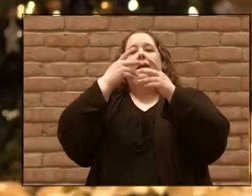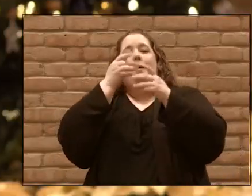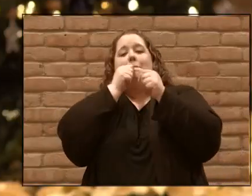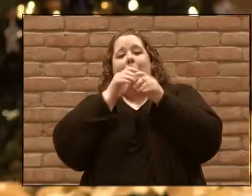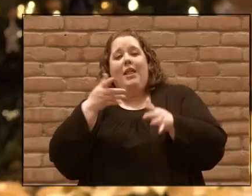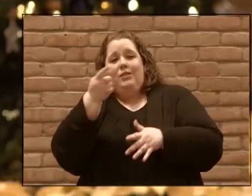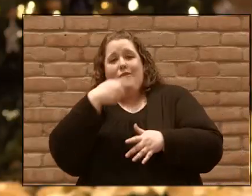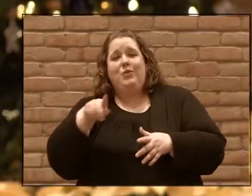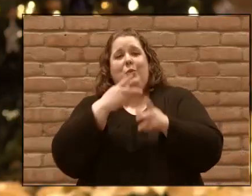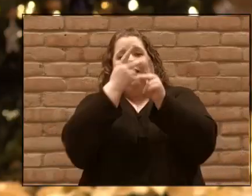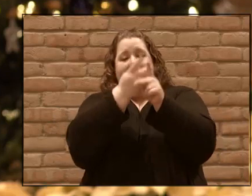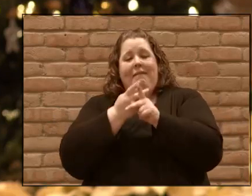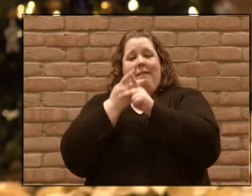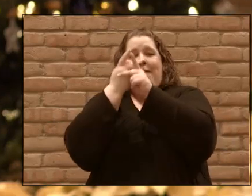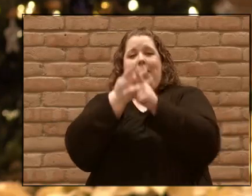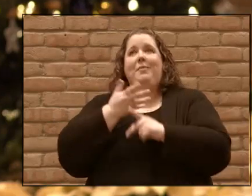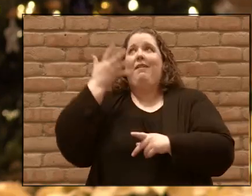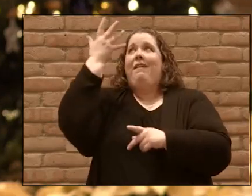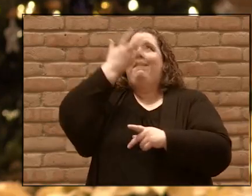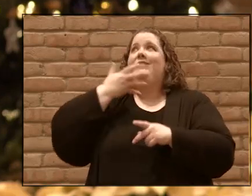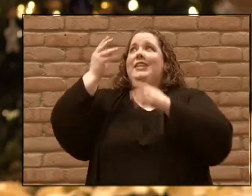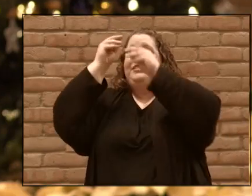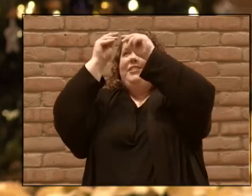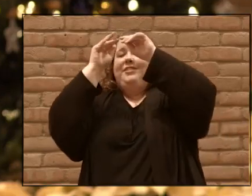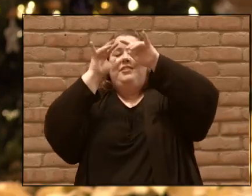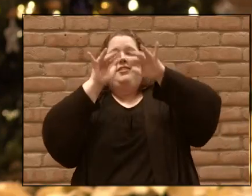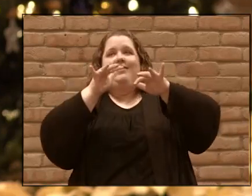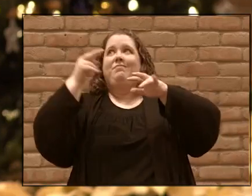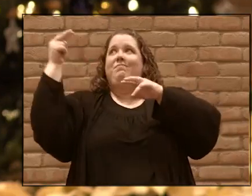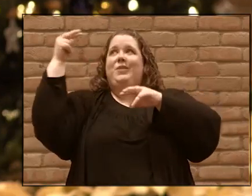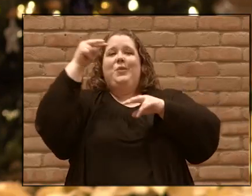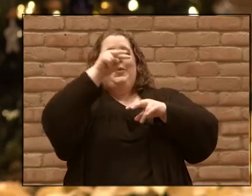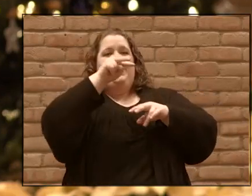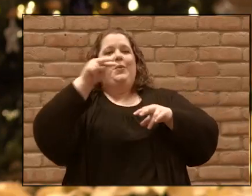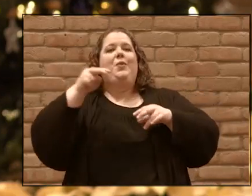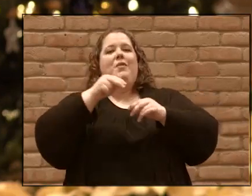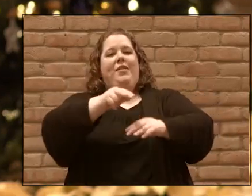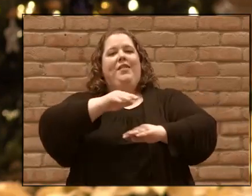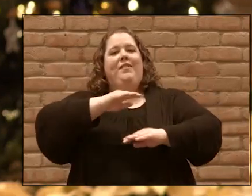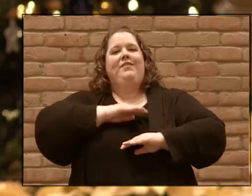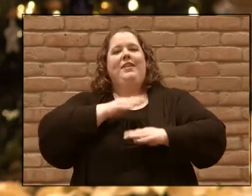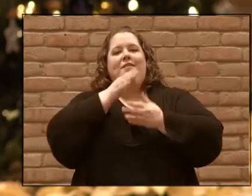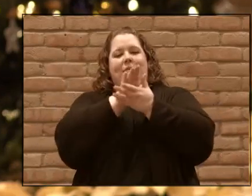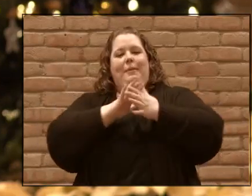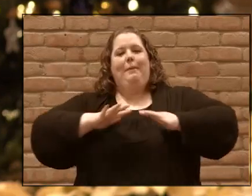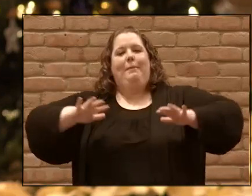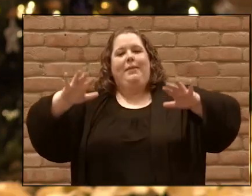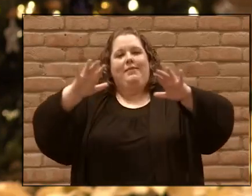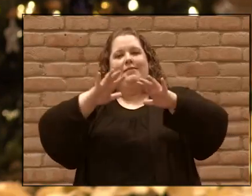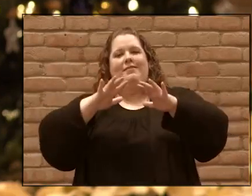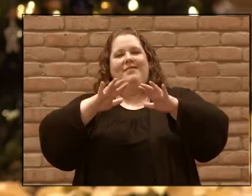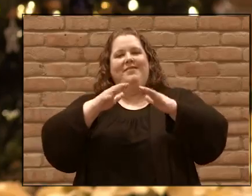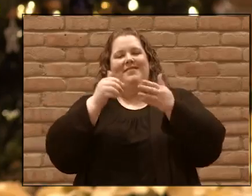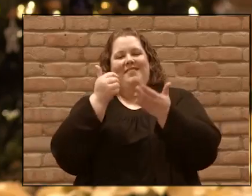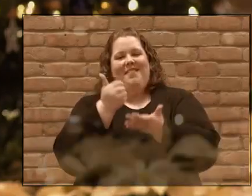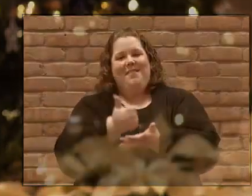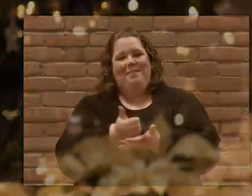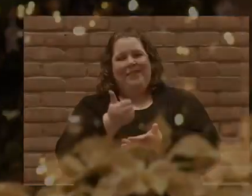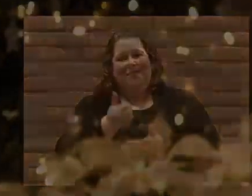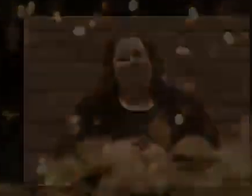you the Lord make his face to shine on you and be gracious unto you the Lord look upon you with his favor and give you his peace amen